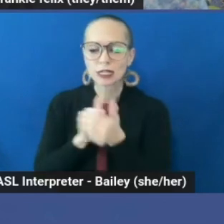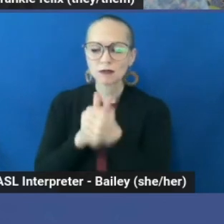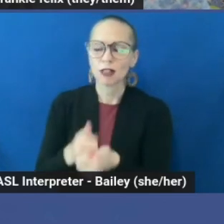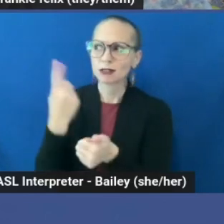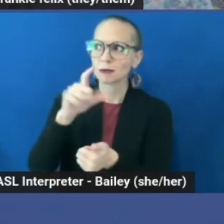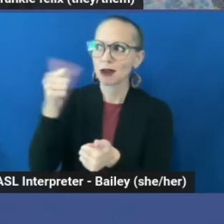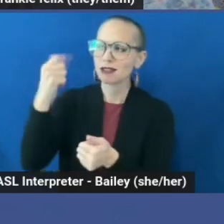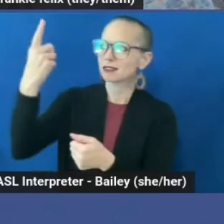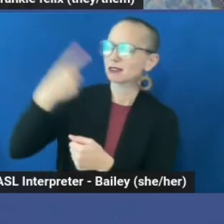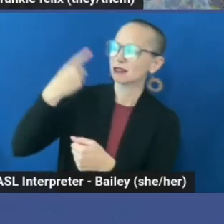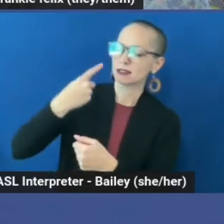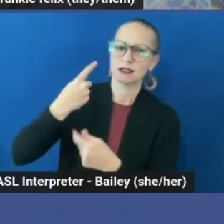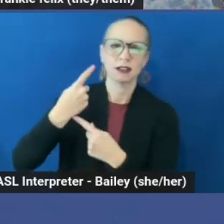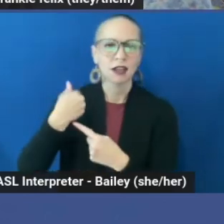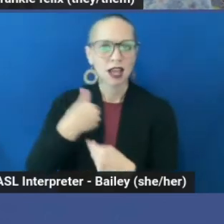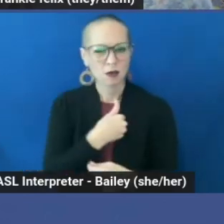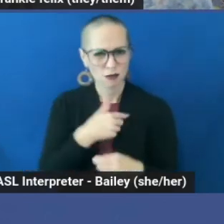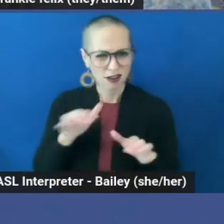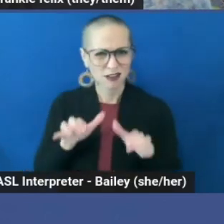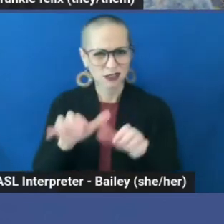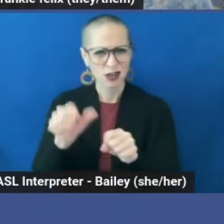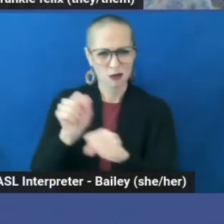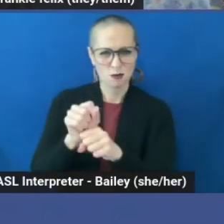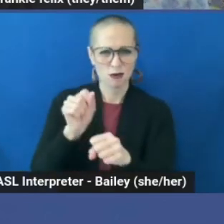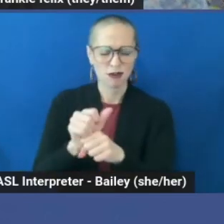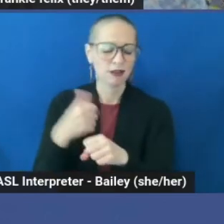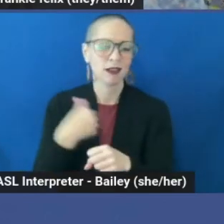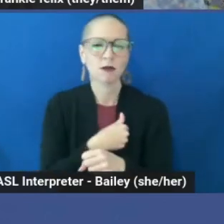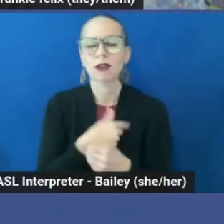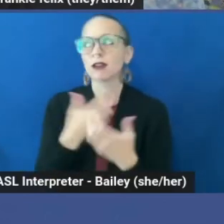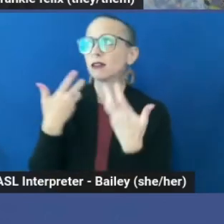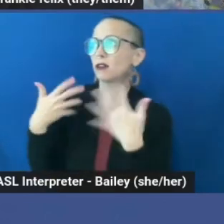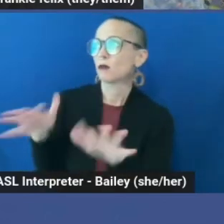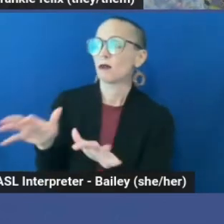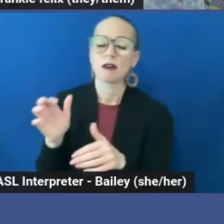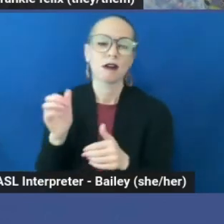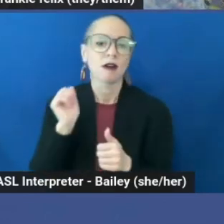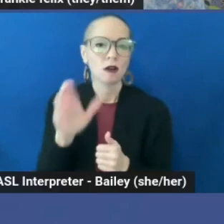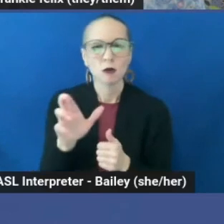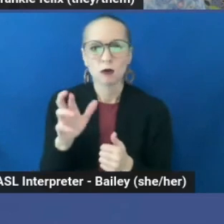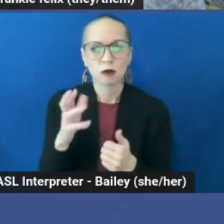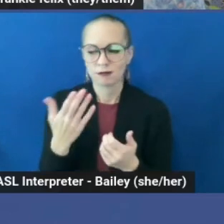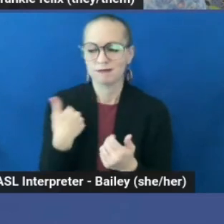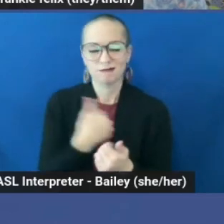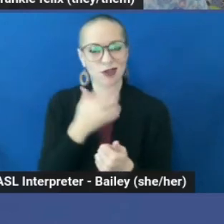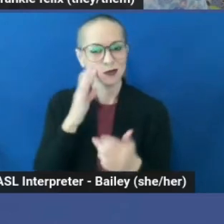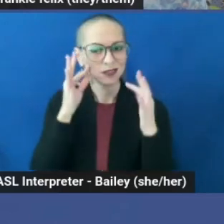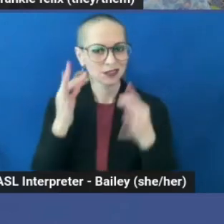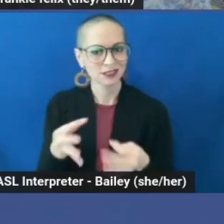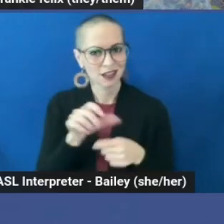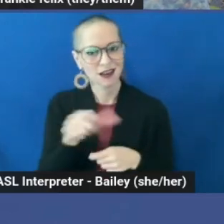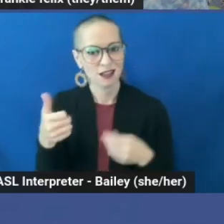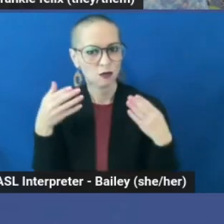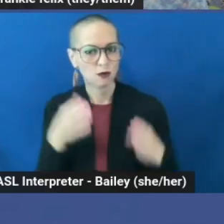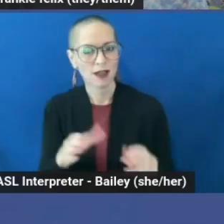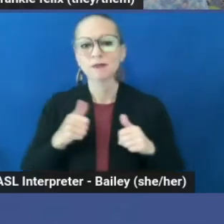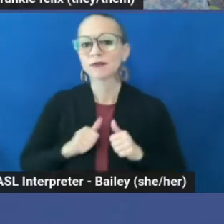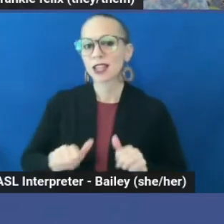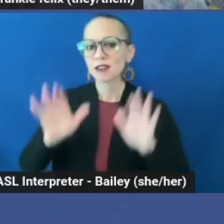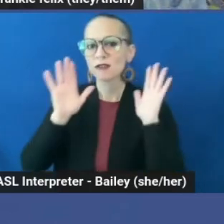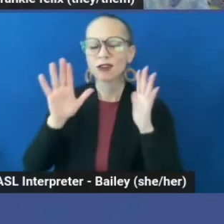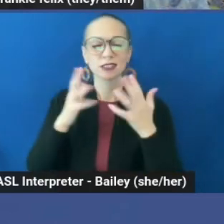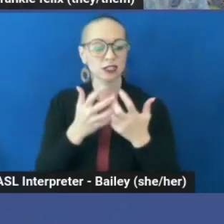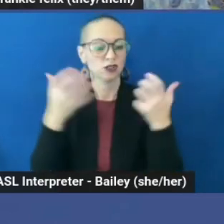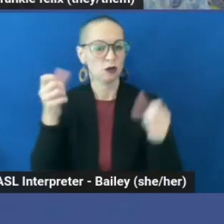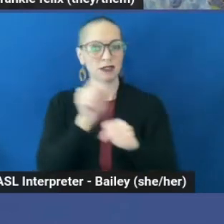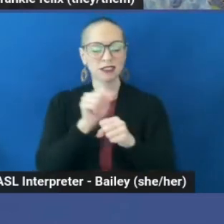orders, doing work that we probably wouldn't do at all or would do very differently if we had a choice. Sacrificing all this time